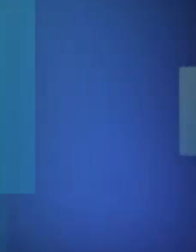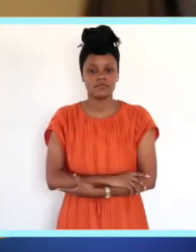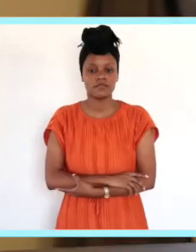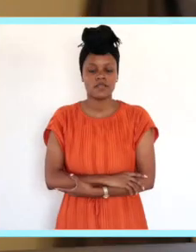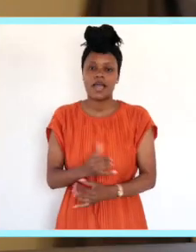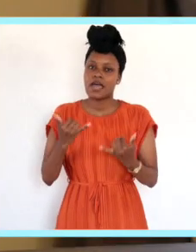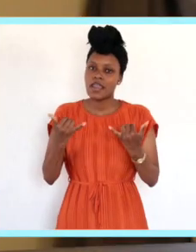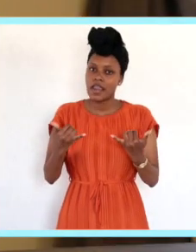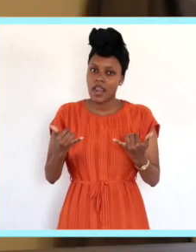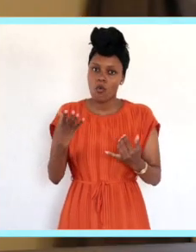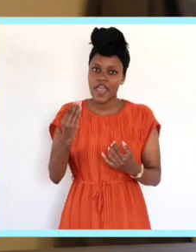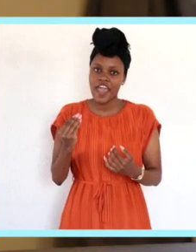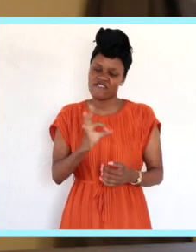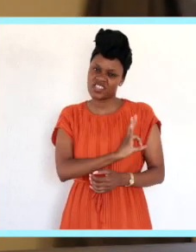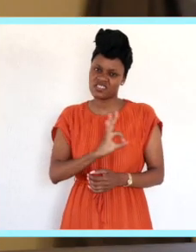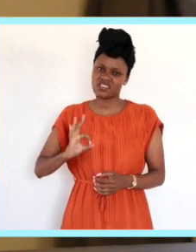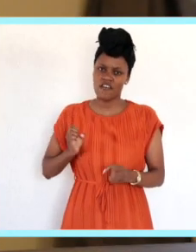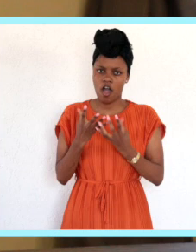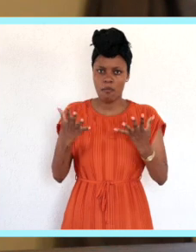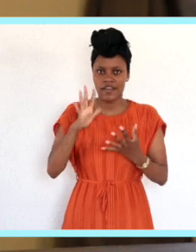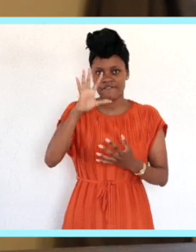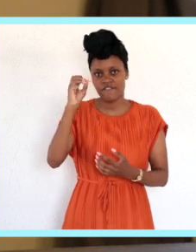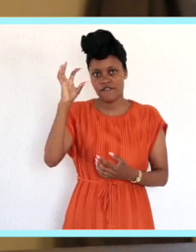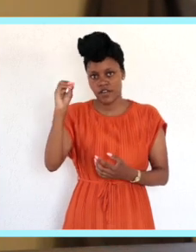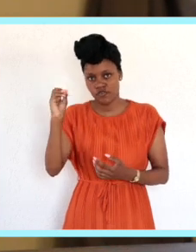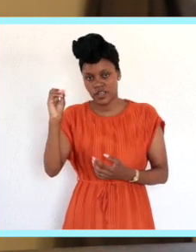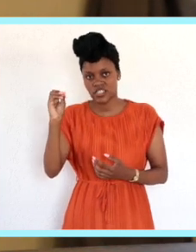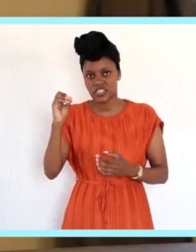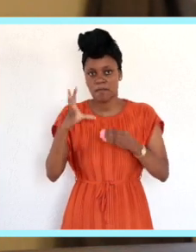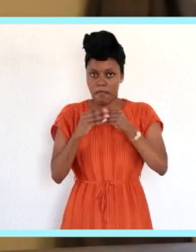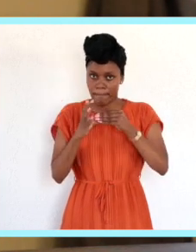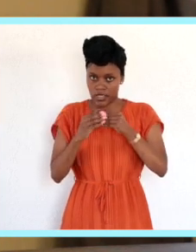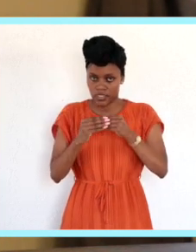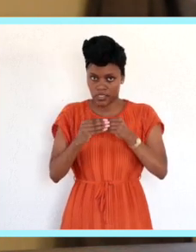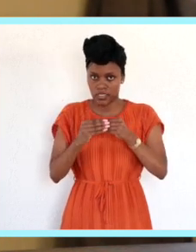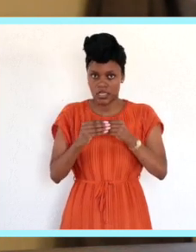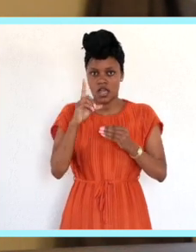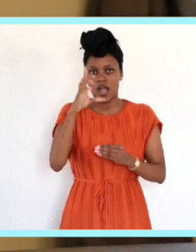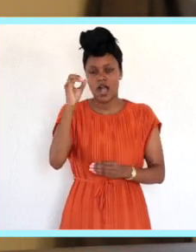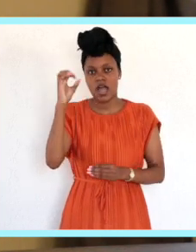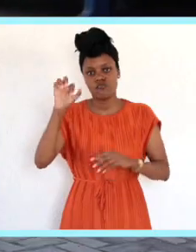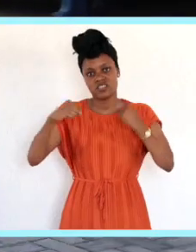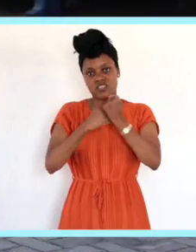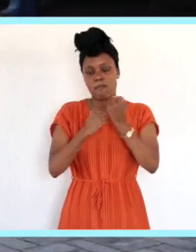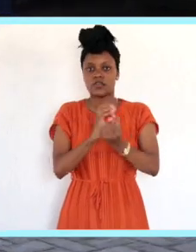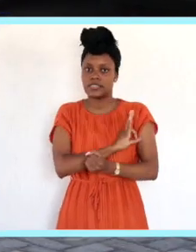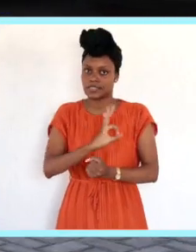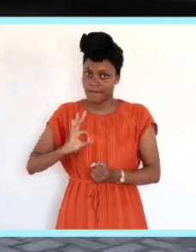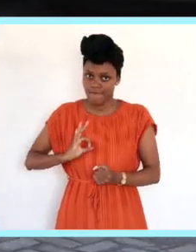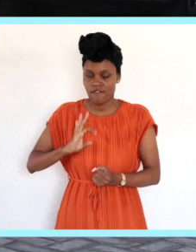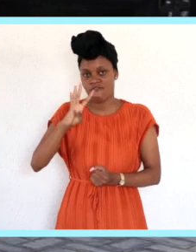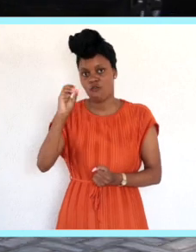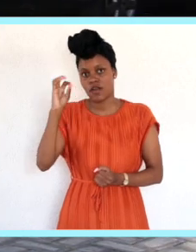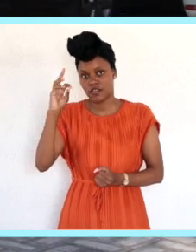I can indicate that currently we have a staff of around 500 personnel, 100